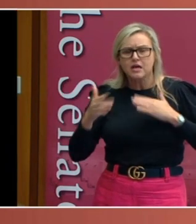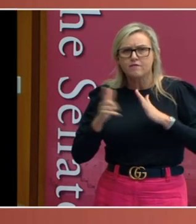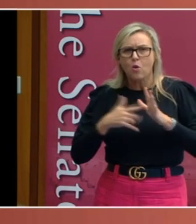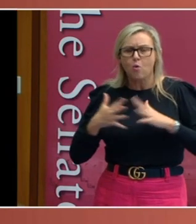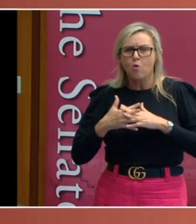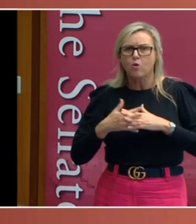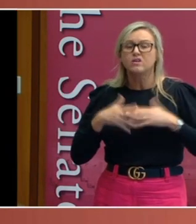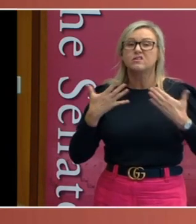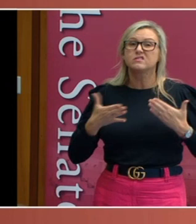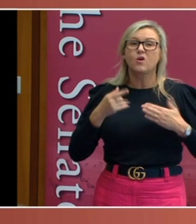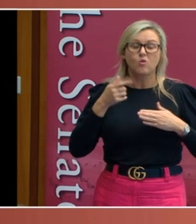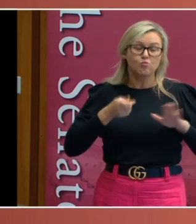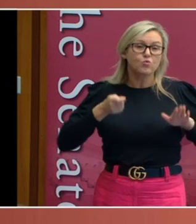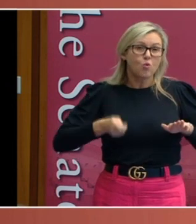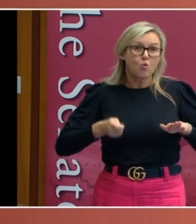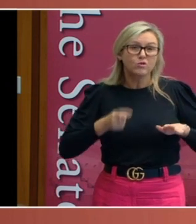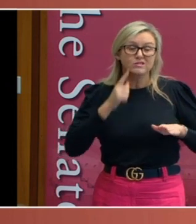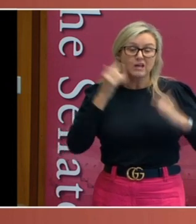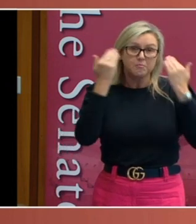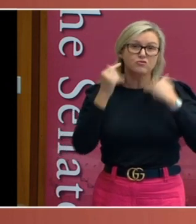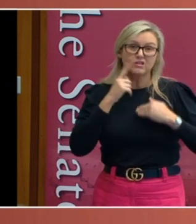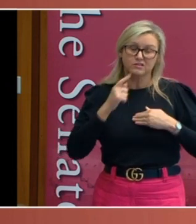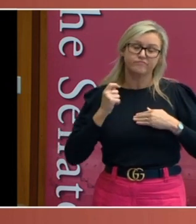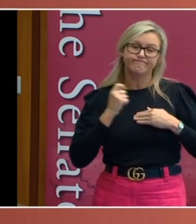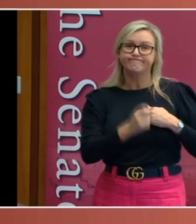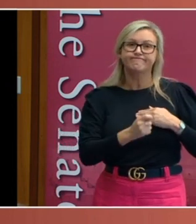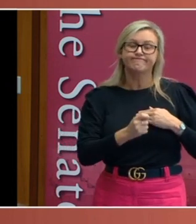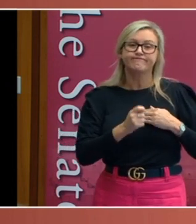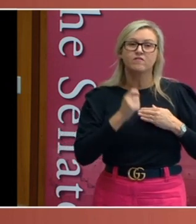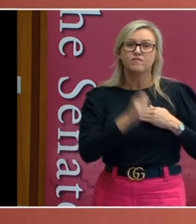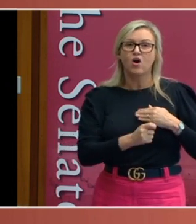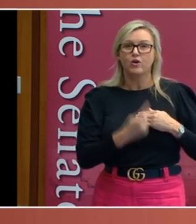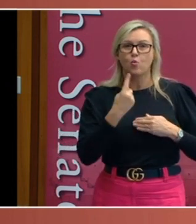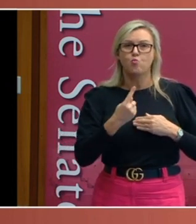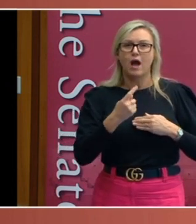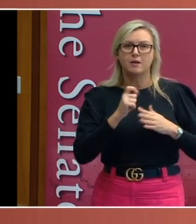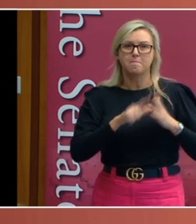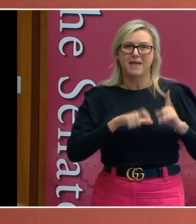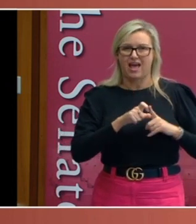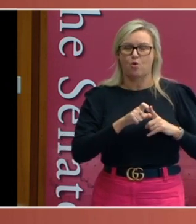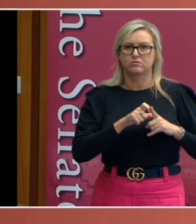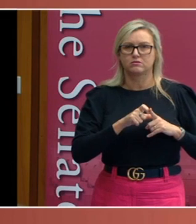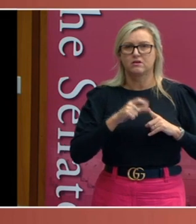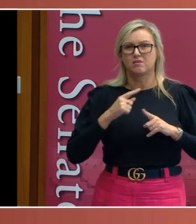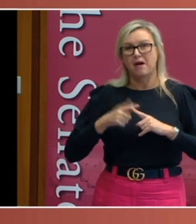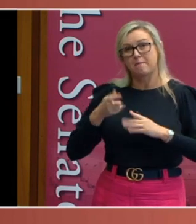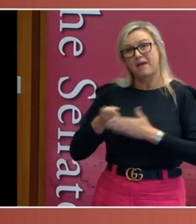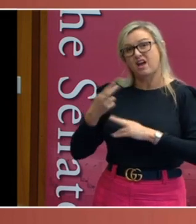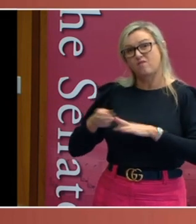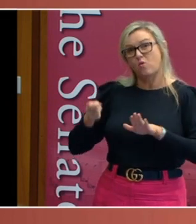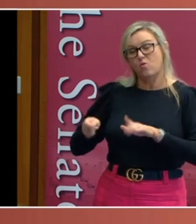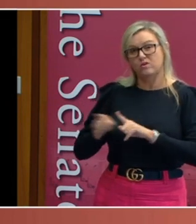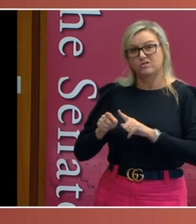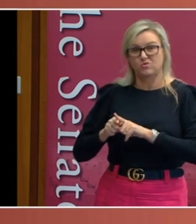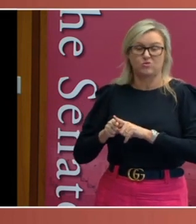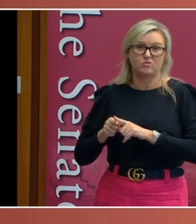with costs of 32 pounds. So, you can see whether the costs are much greater than the fine. Anyway, Dooley was represented